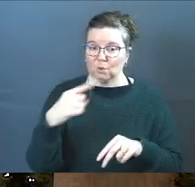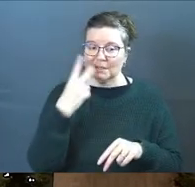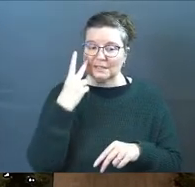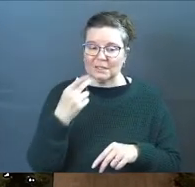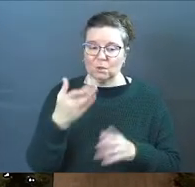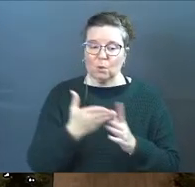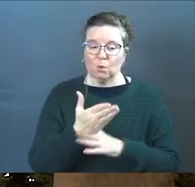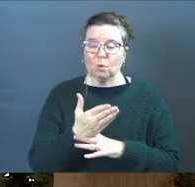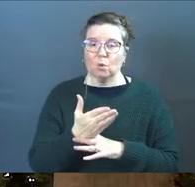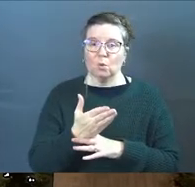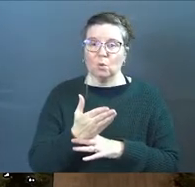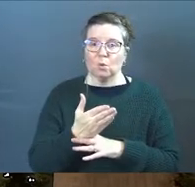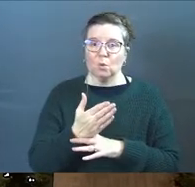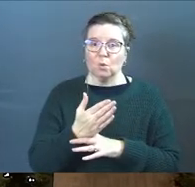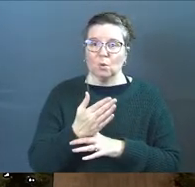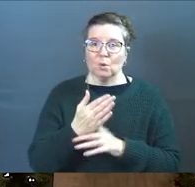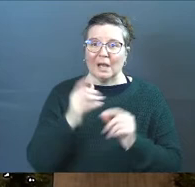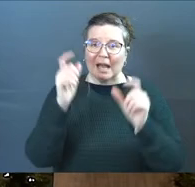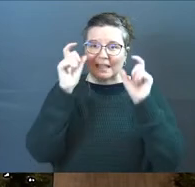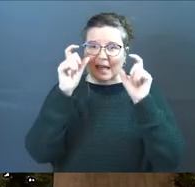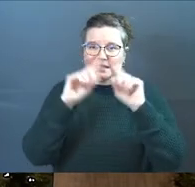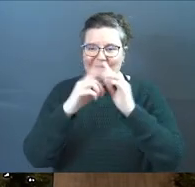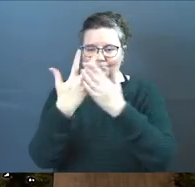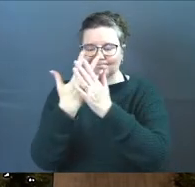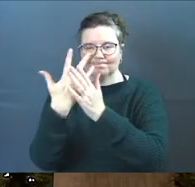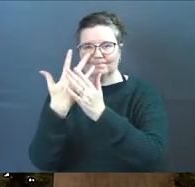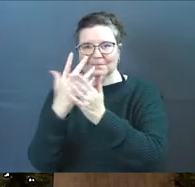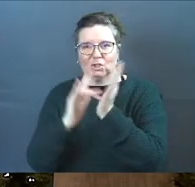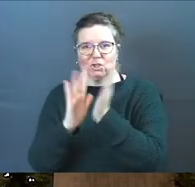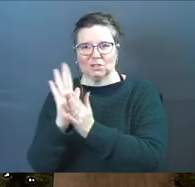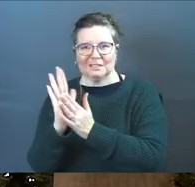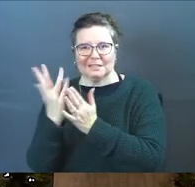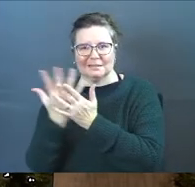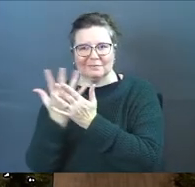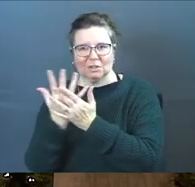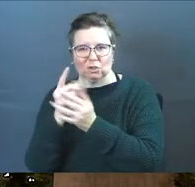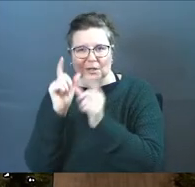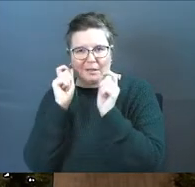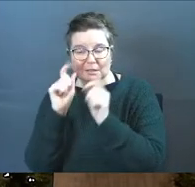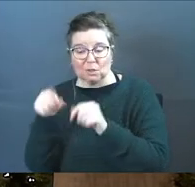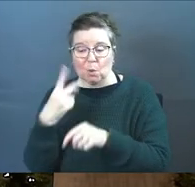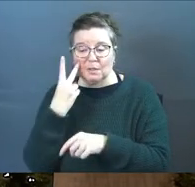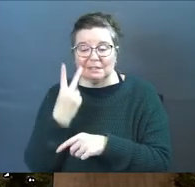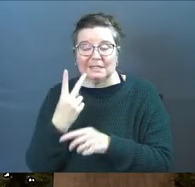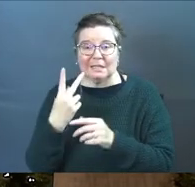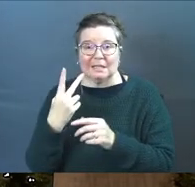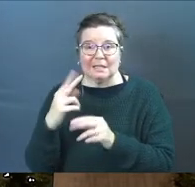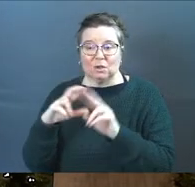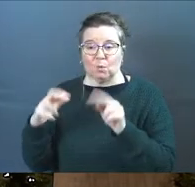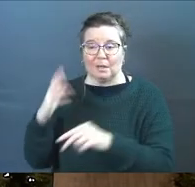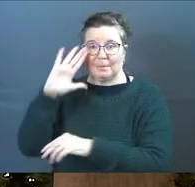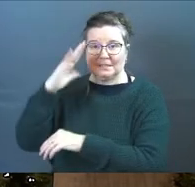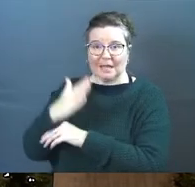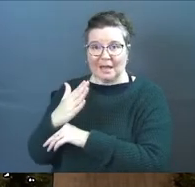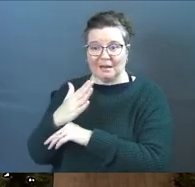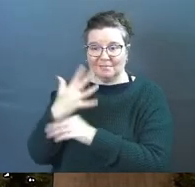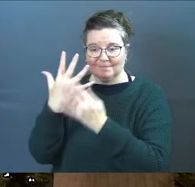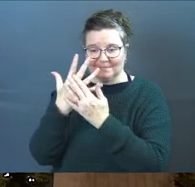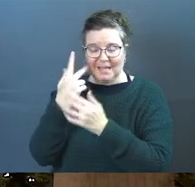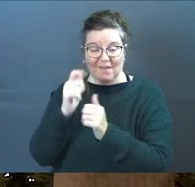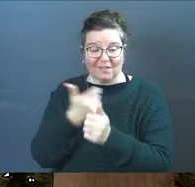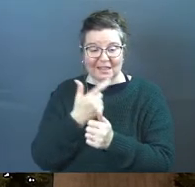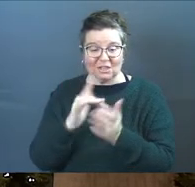and he sees you through rose colored glasses Jesus colored glasses you could say he only sees the resume of his son everything